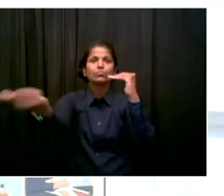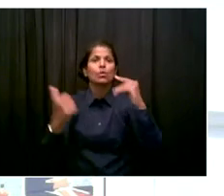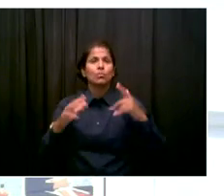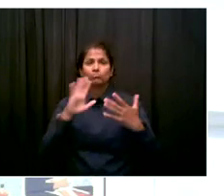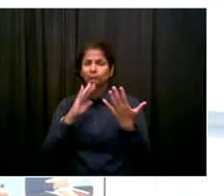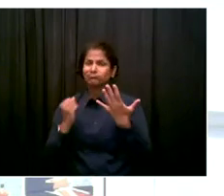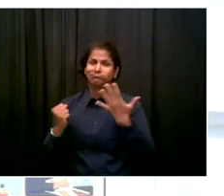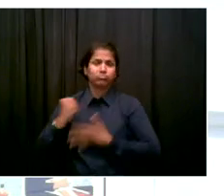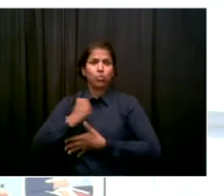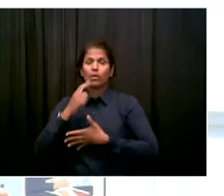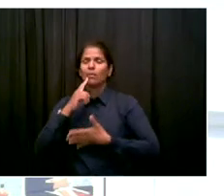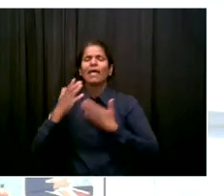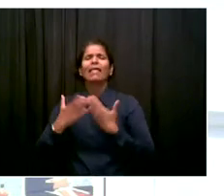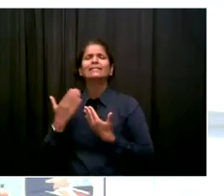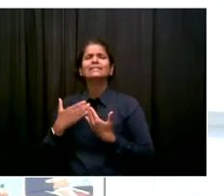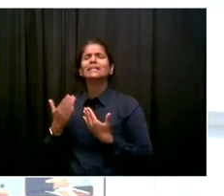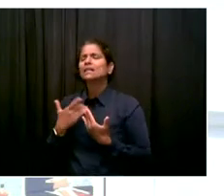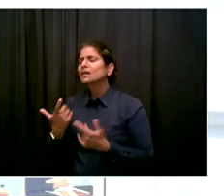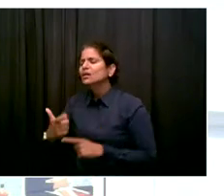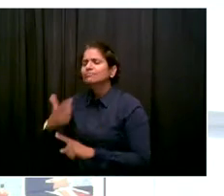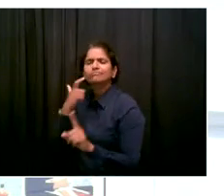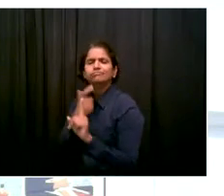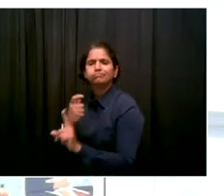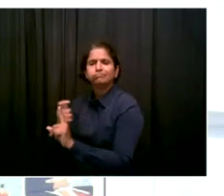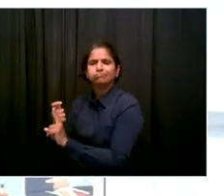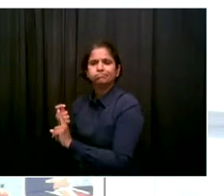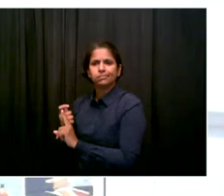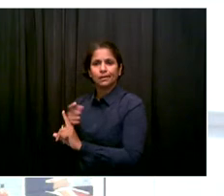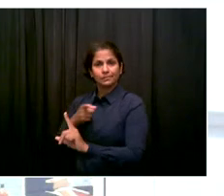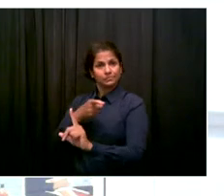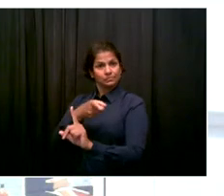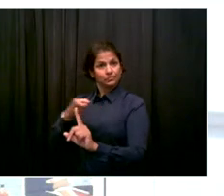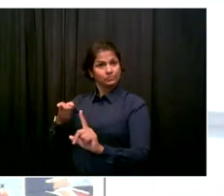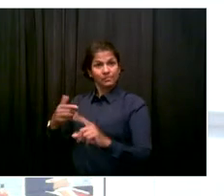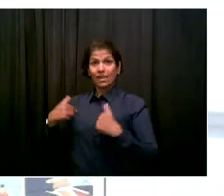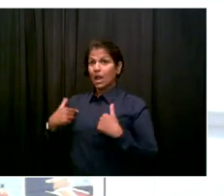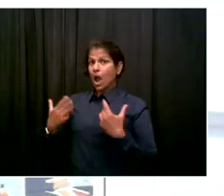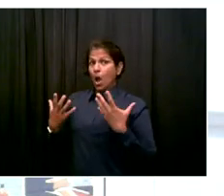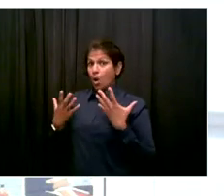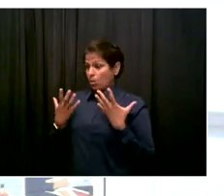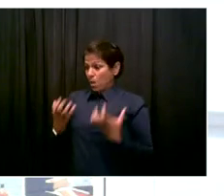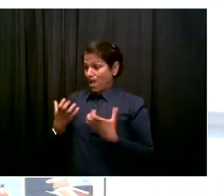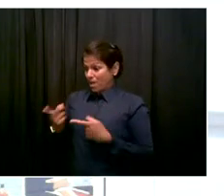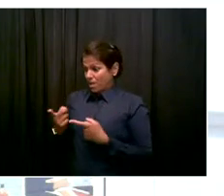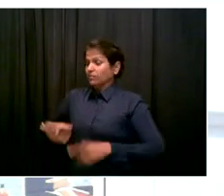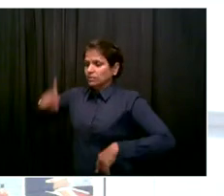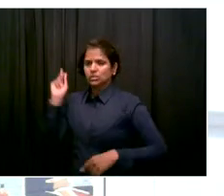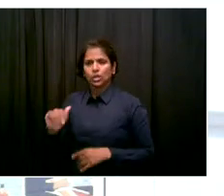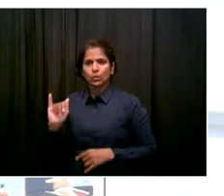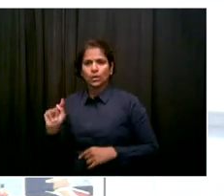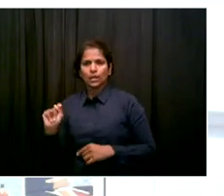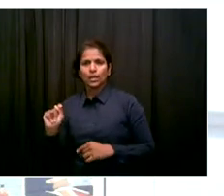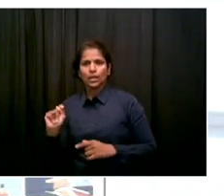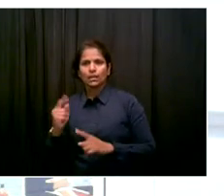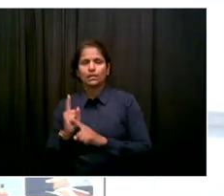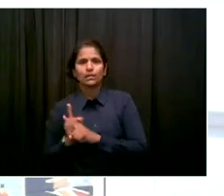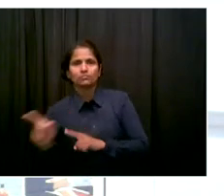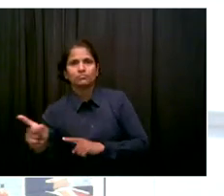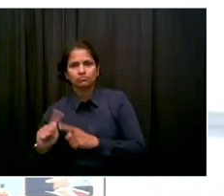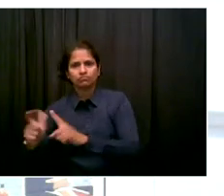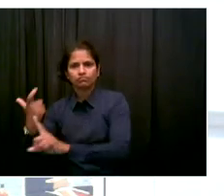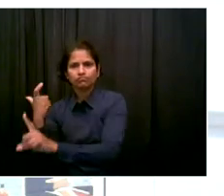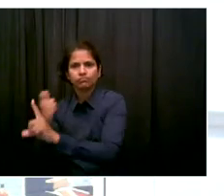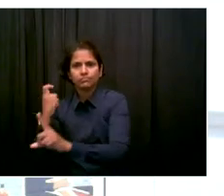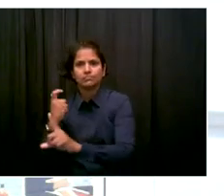in the sense of being ubiquitous, as the mayor has said, making sure that we are getting further out into neighborhoods, including